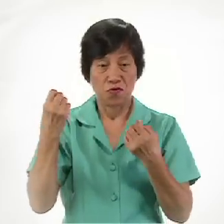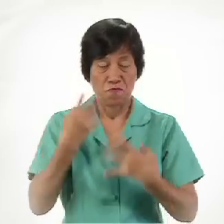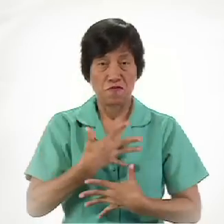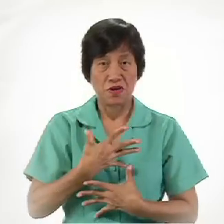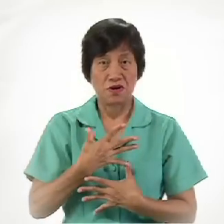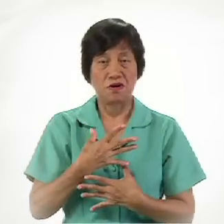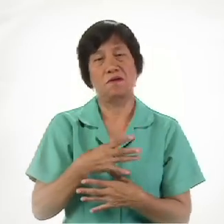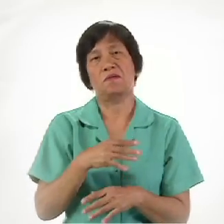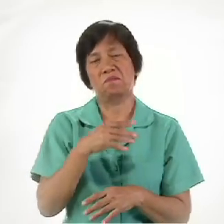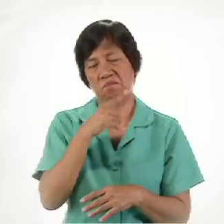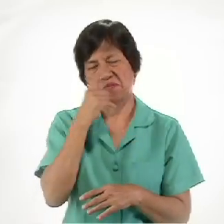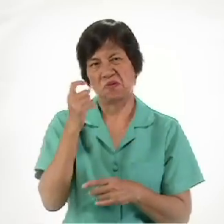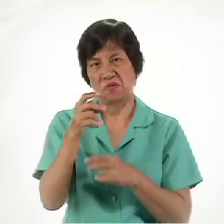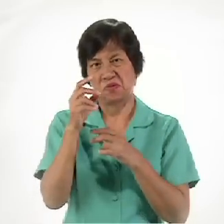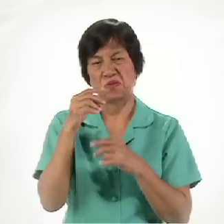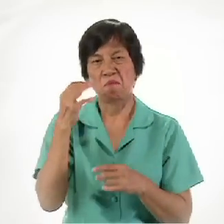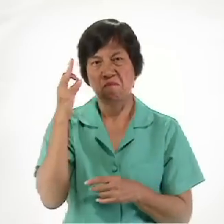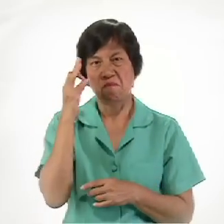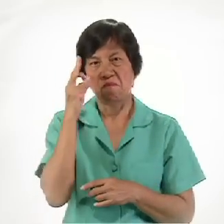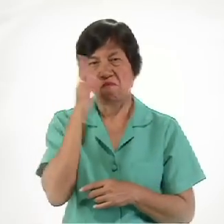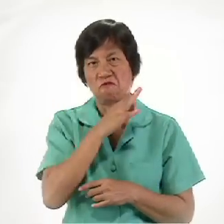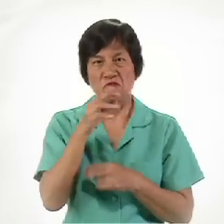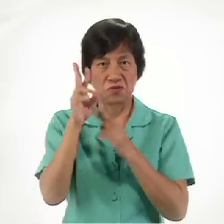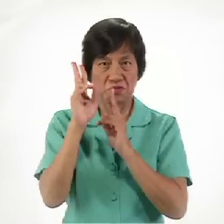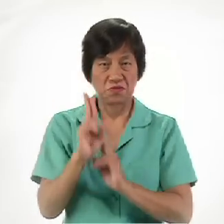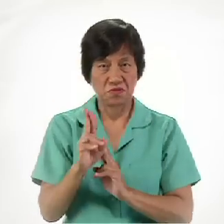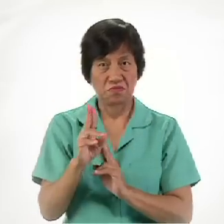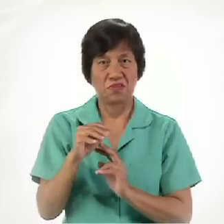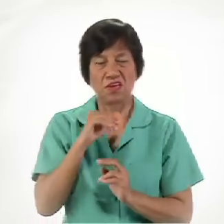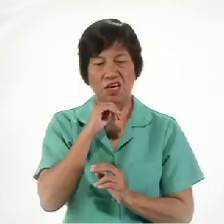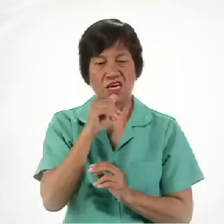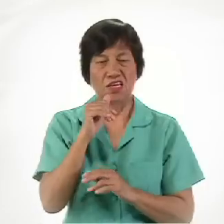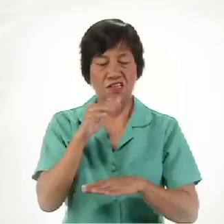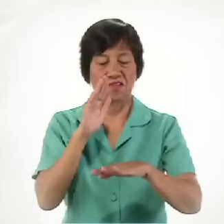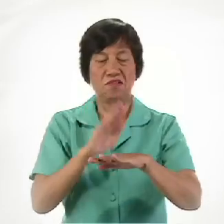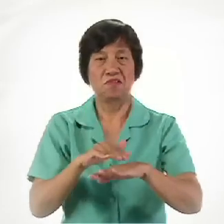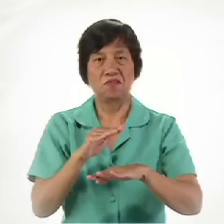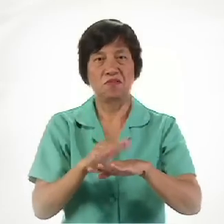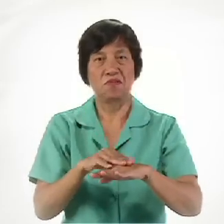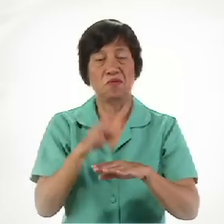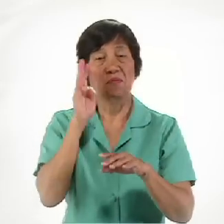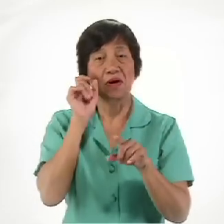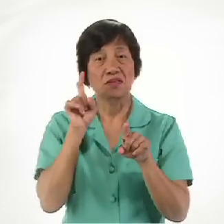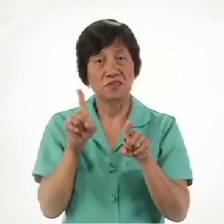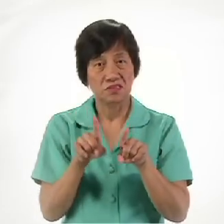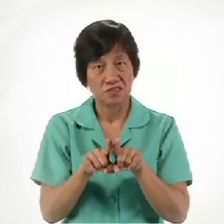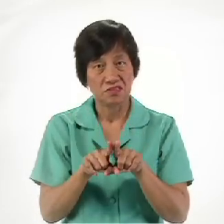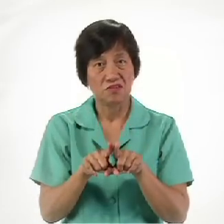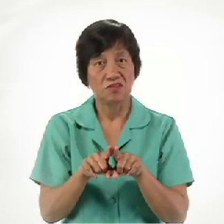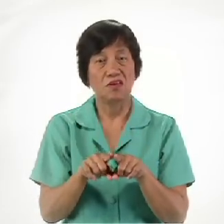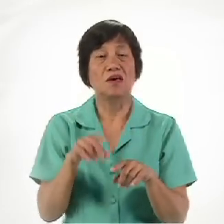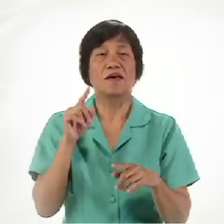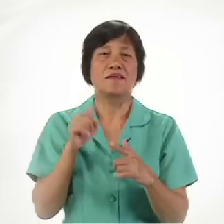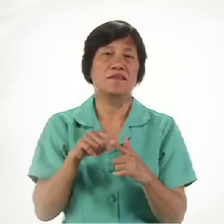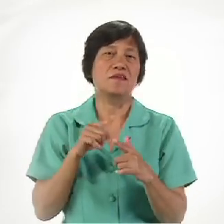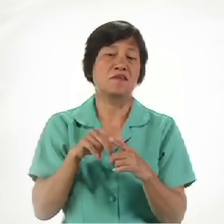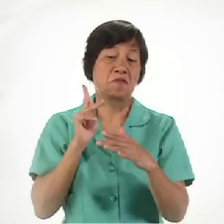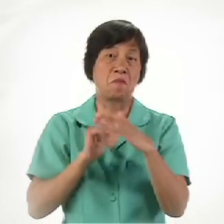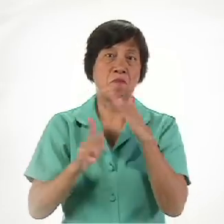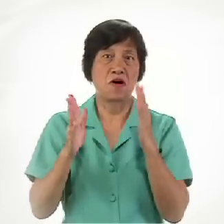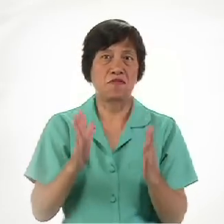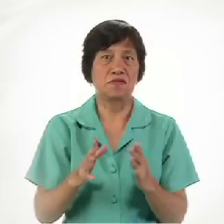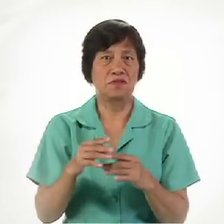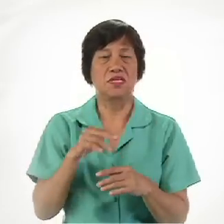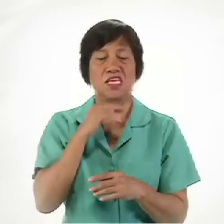respect Does not call the attention Of an erring brother or sister Then the prophet The prophet The